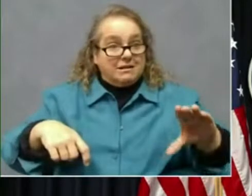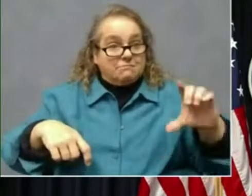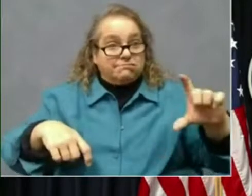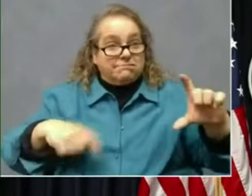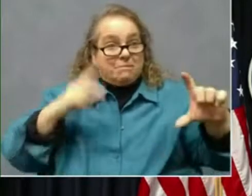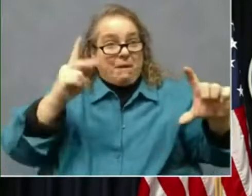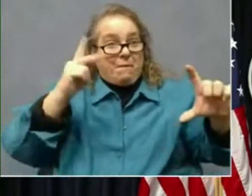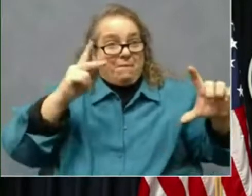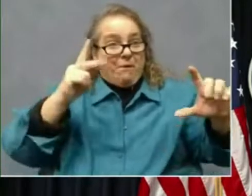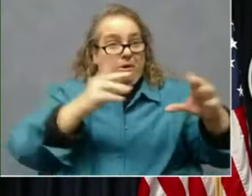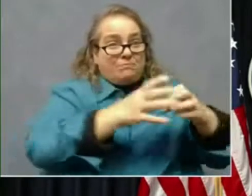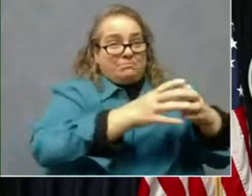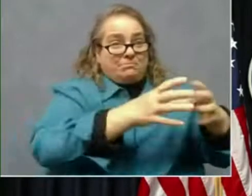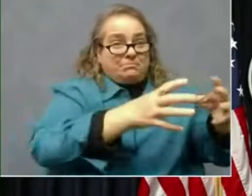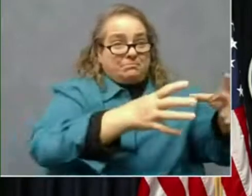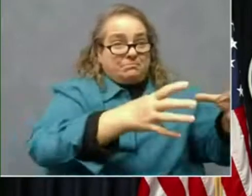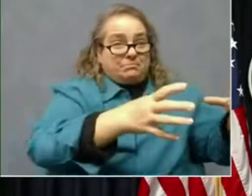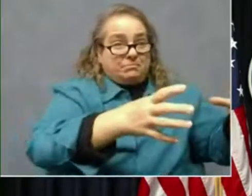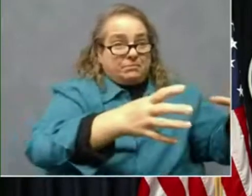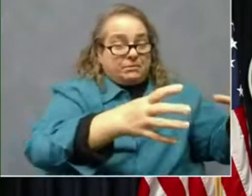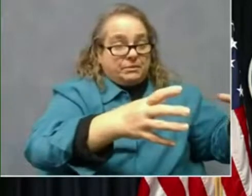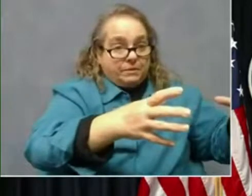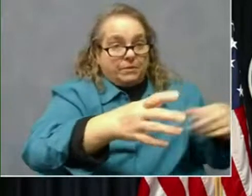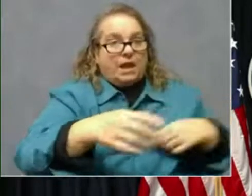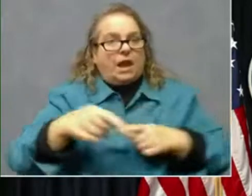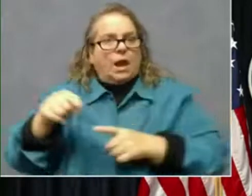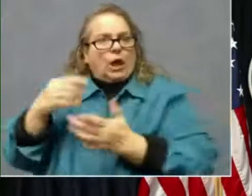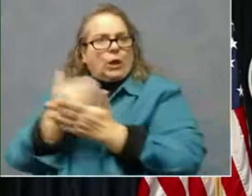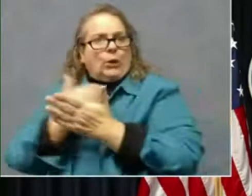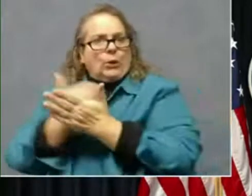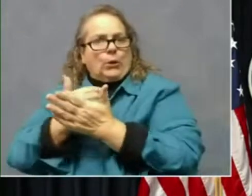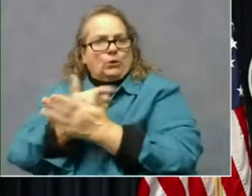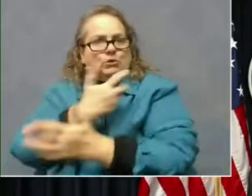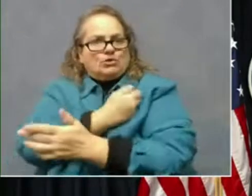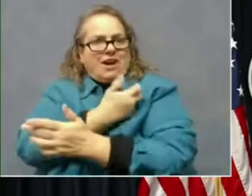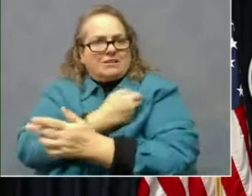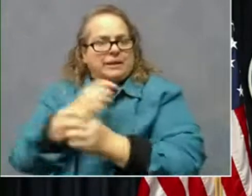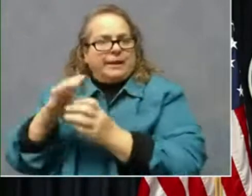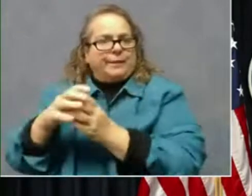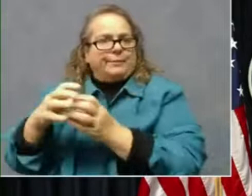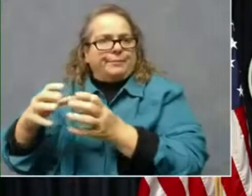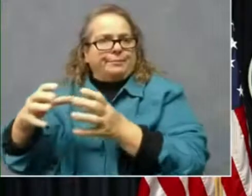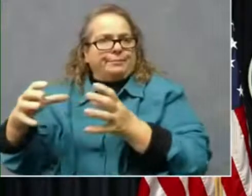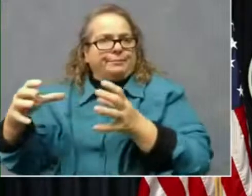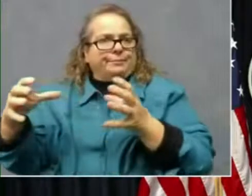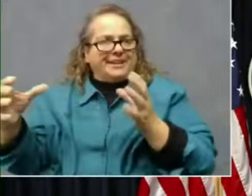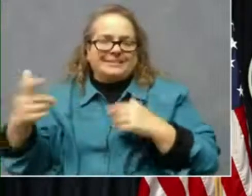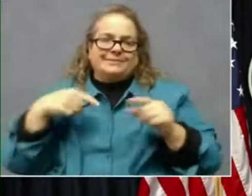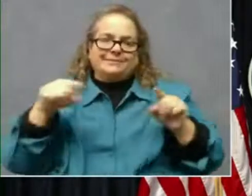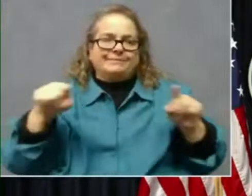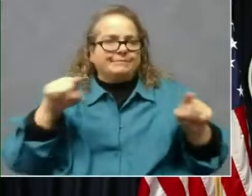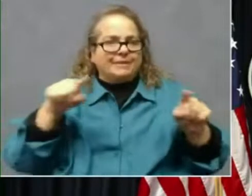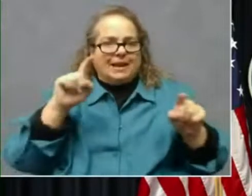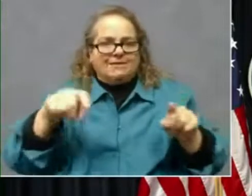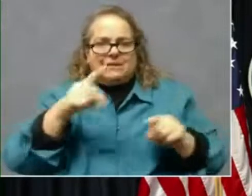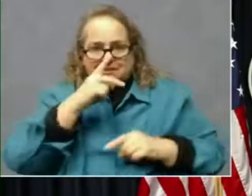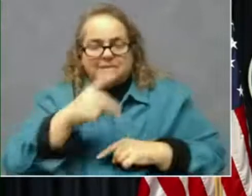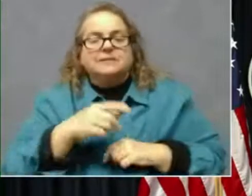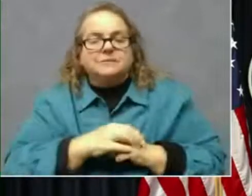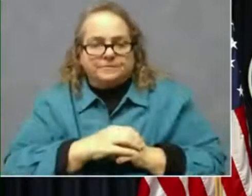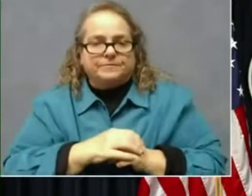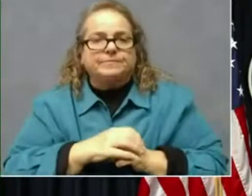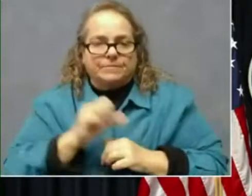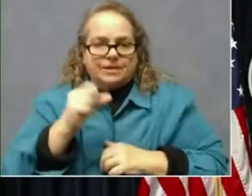across the Commonwealth. There's no question. Uh, Shelby Smithson from WKYT. Can they hear the questions now? Okay.